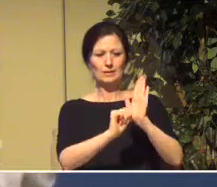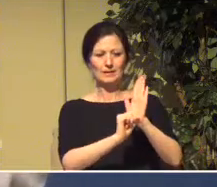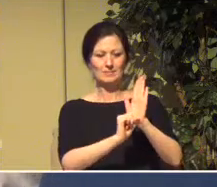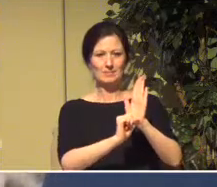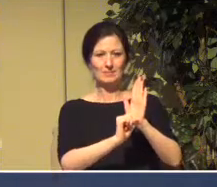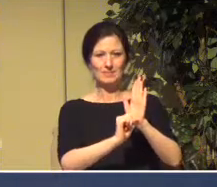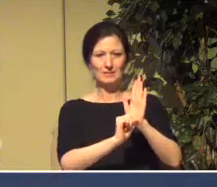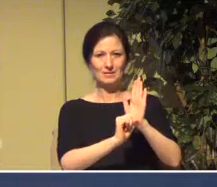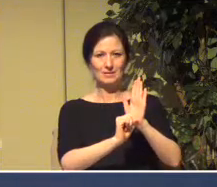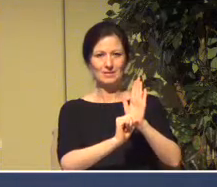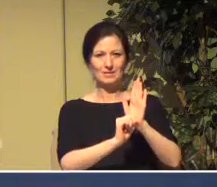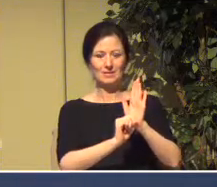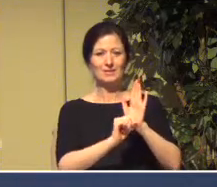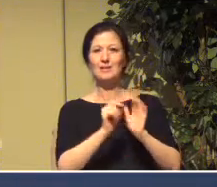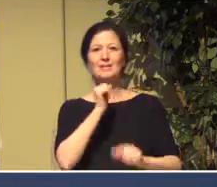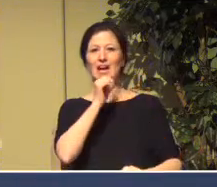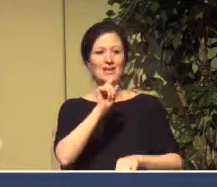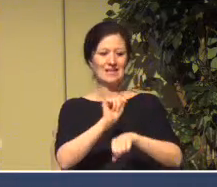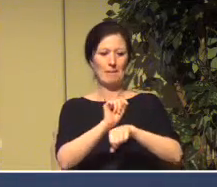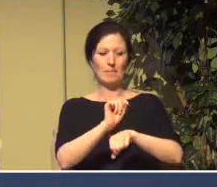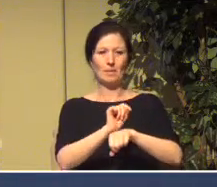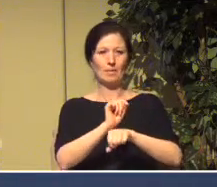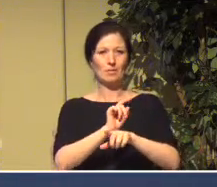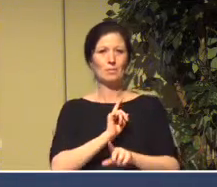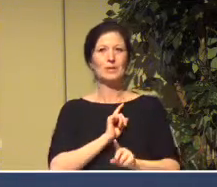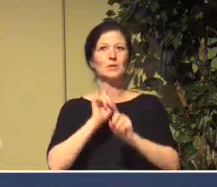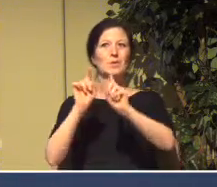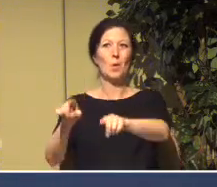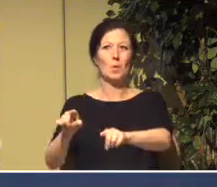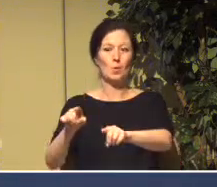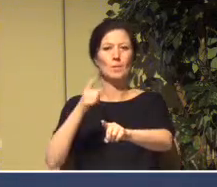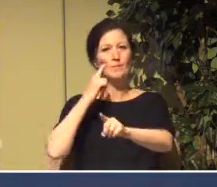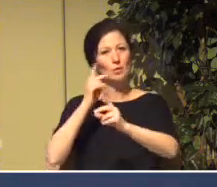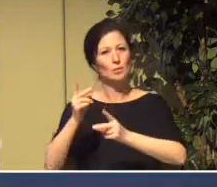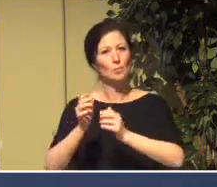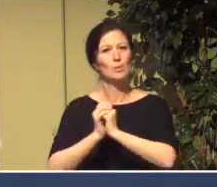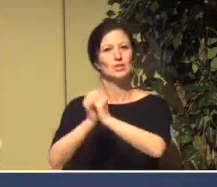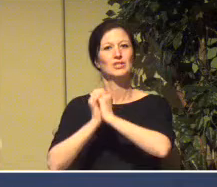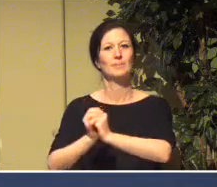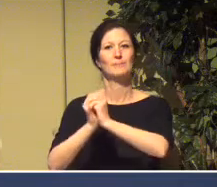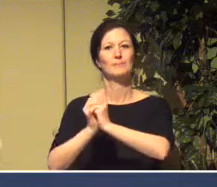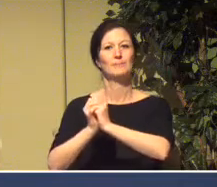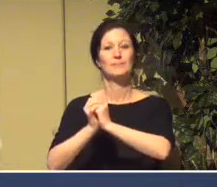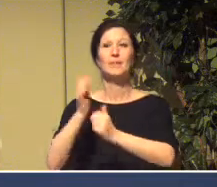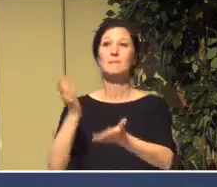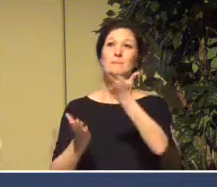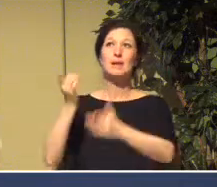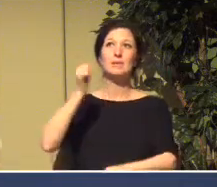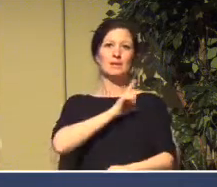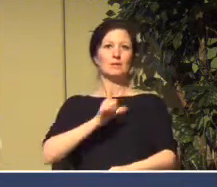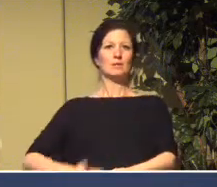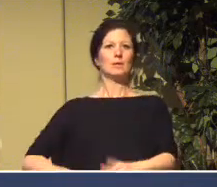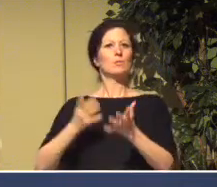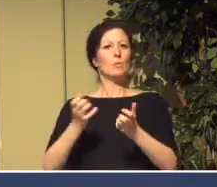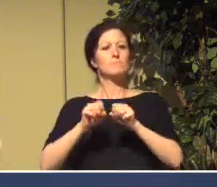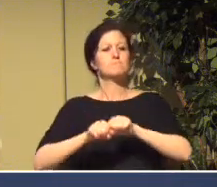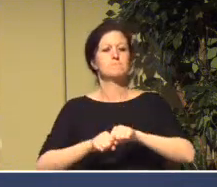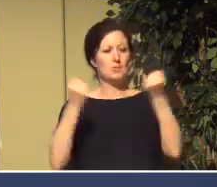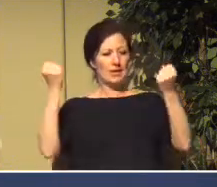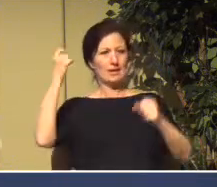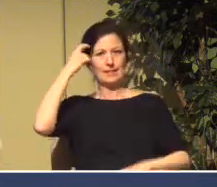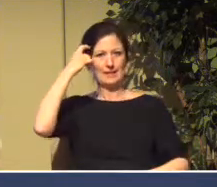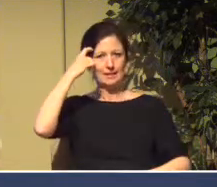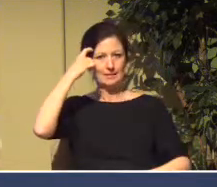And it's not a temple we come to. And maybe the Lord wants to break some of that thinking on our part